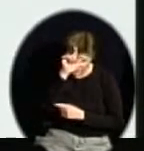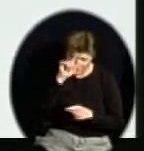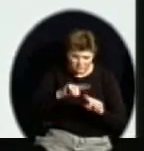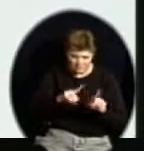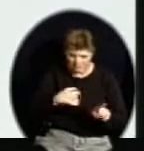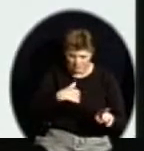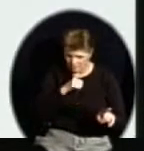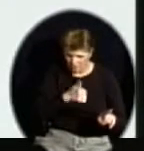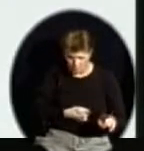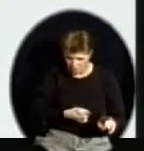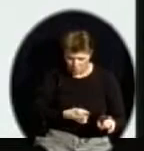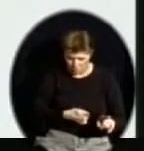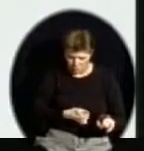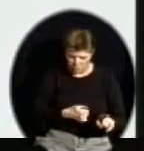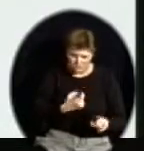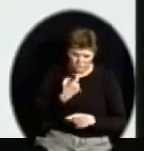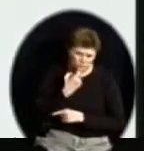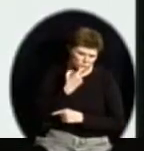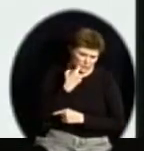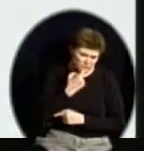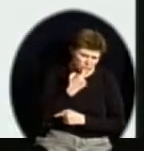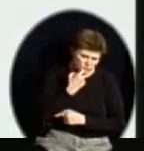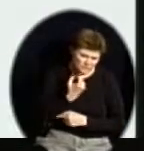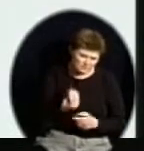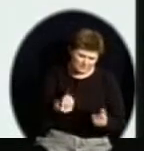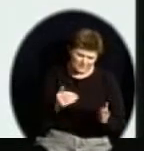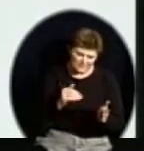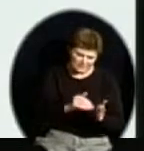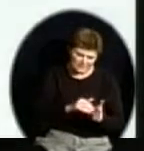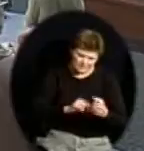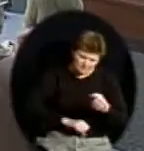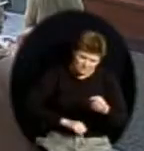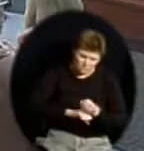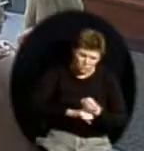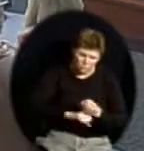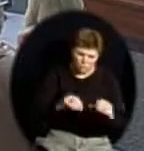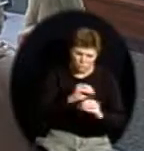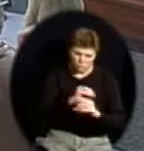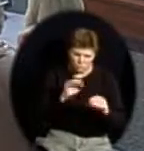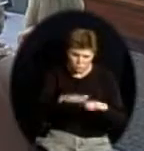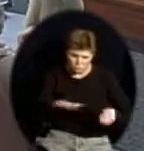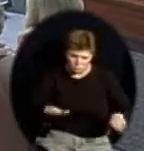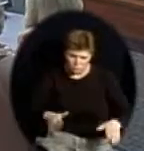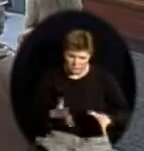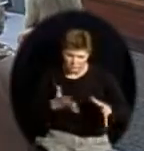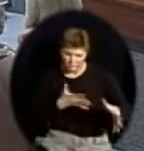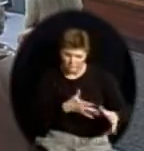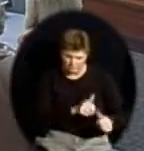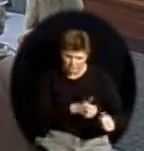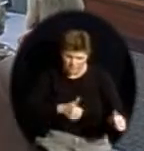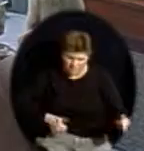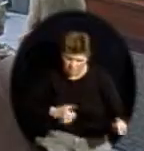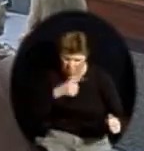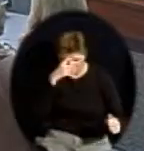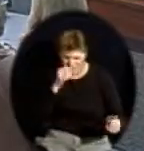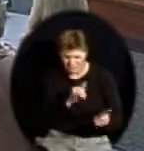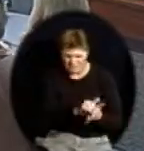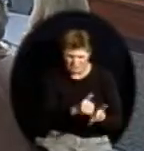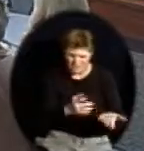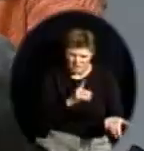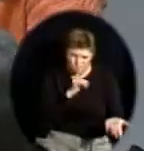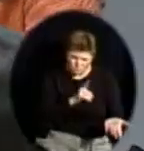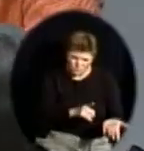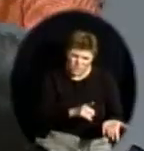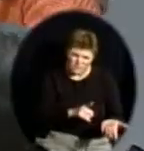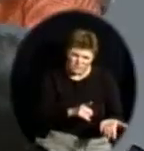reauthorized just recently, they, again, support No Child Left Behind because of the accountability it brings to students with disabilities. That it